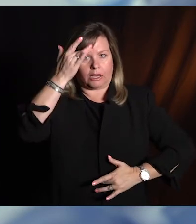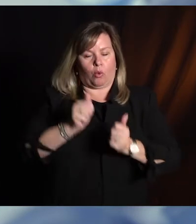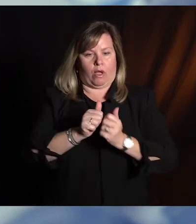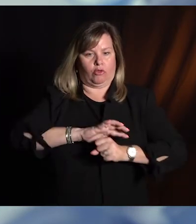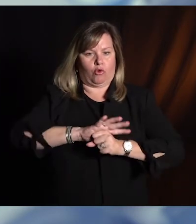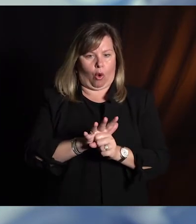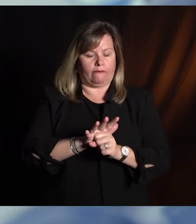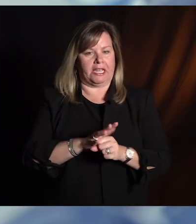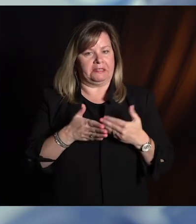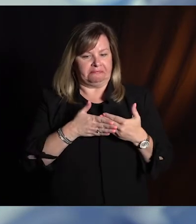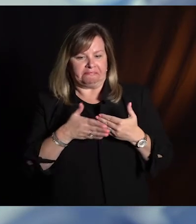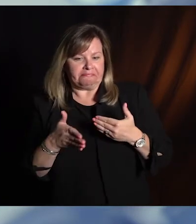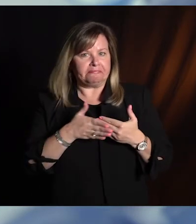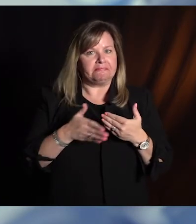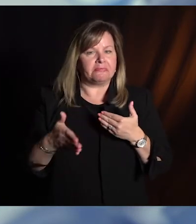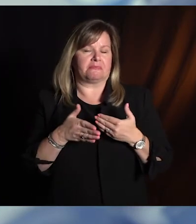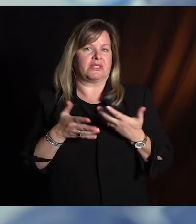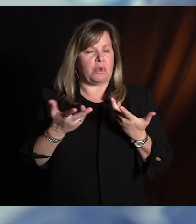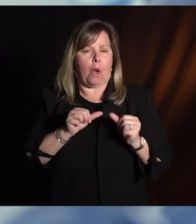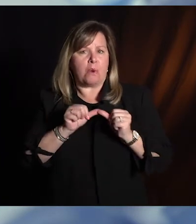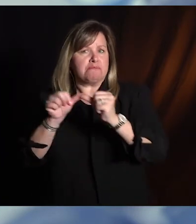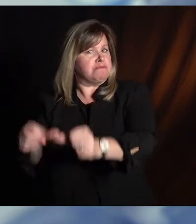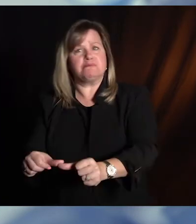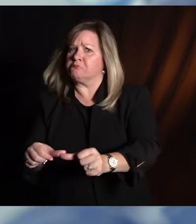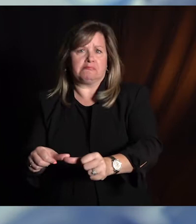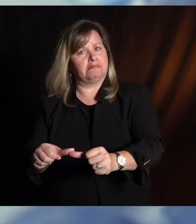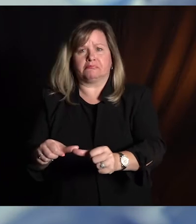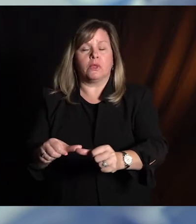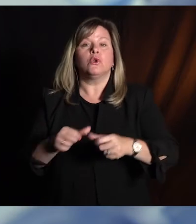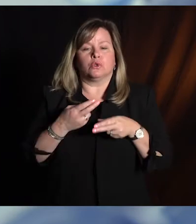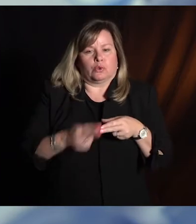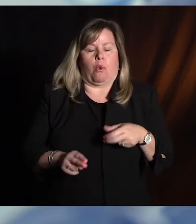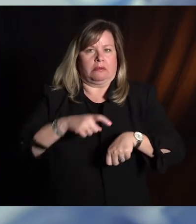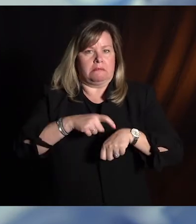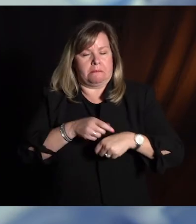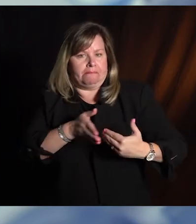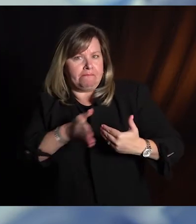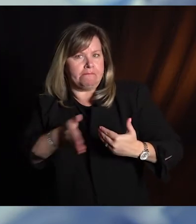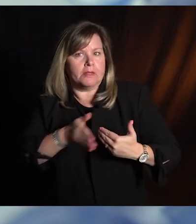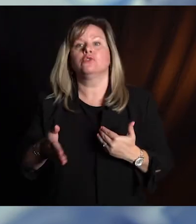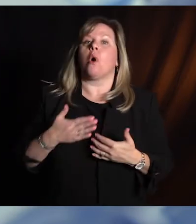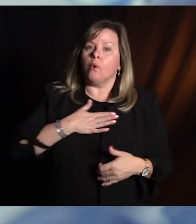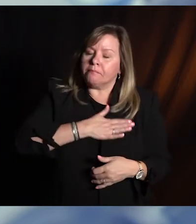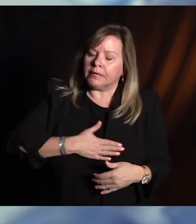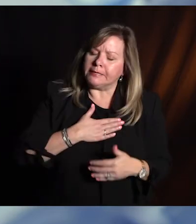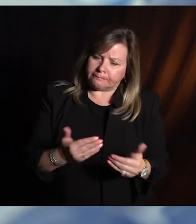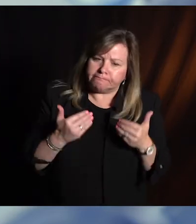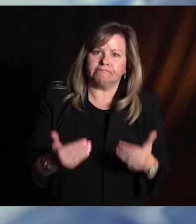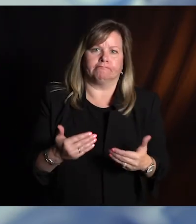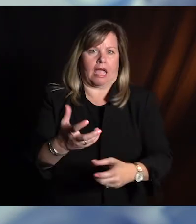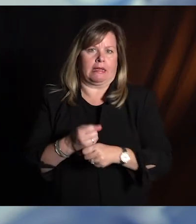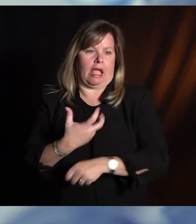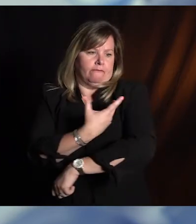predictable and as sustainable as the vaccination and the response that it produces. So please, if you have had COVID